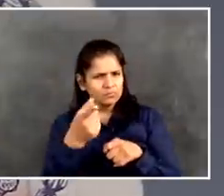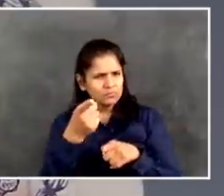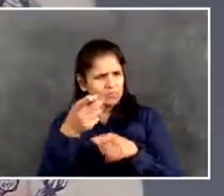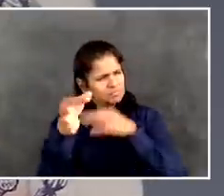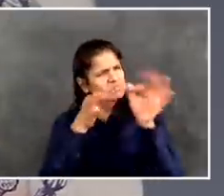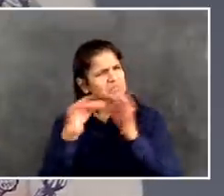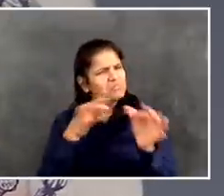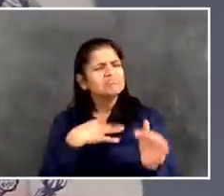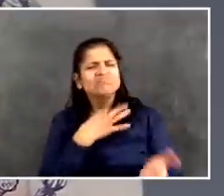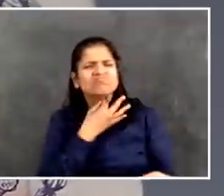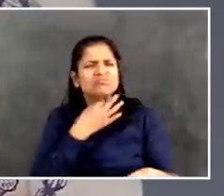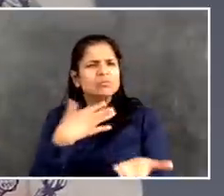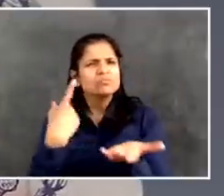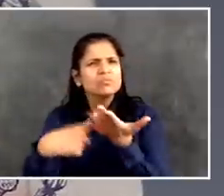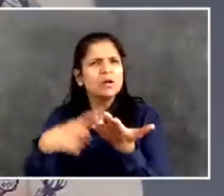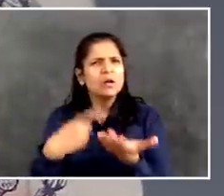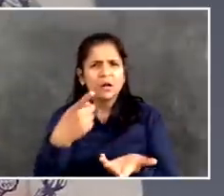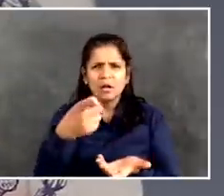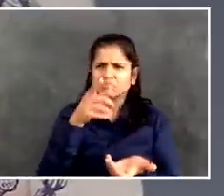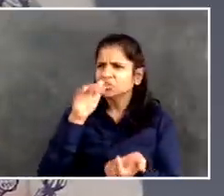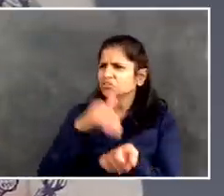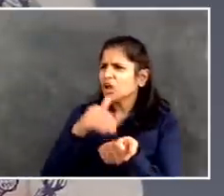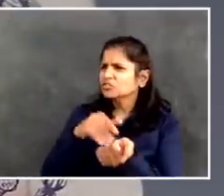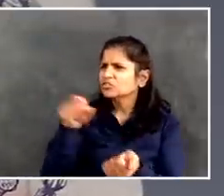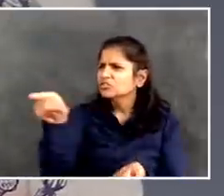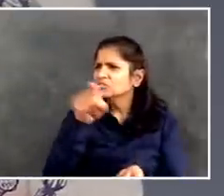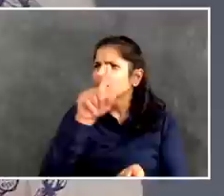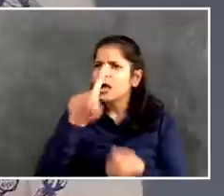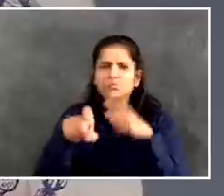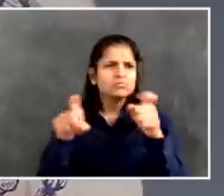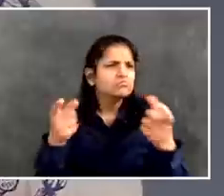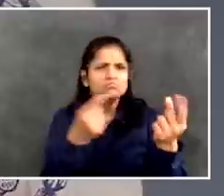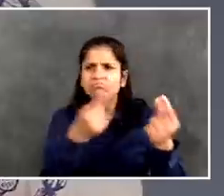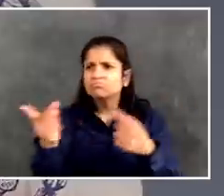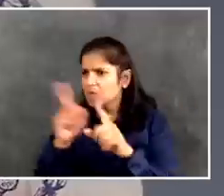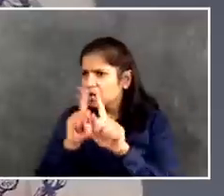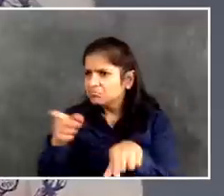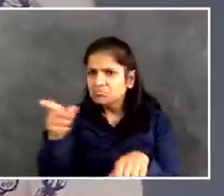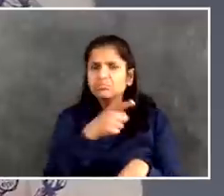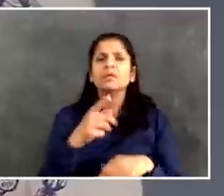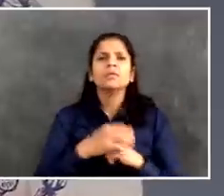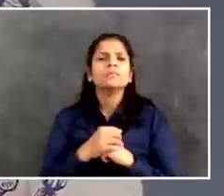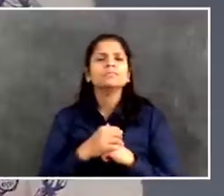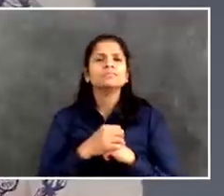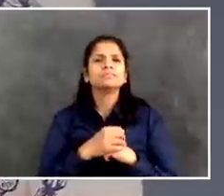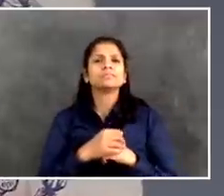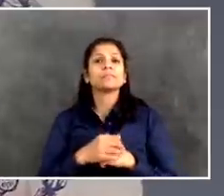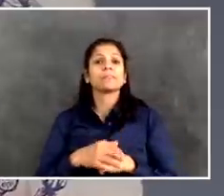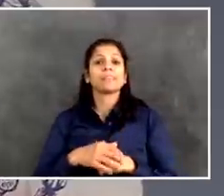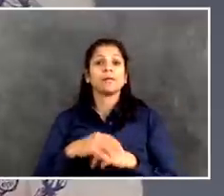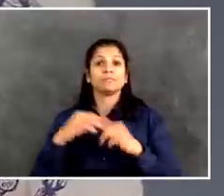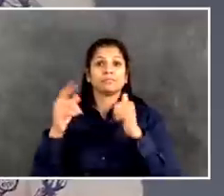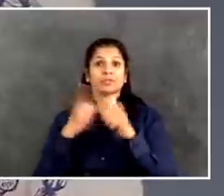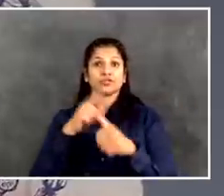first. And I'll double back on the hotel question. I'll just preface by saying, Jeff,